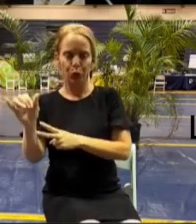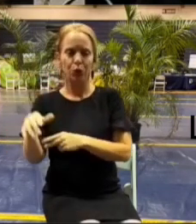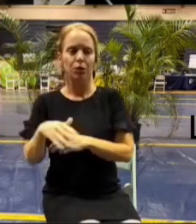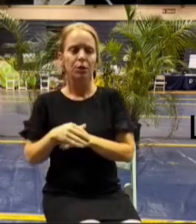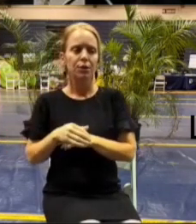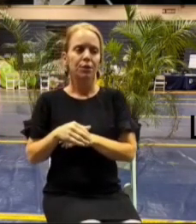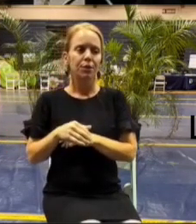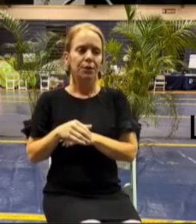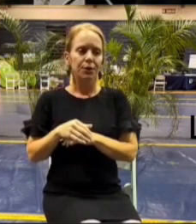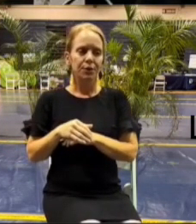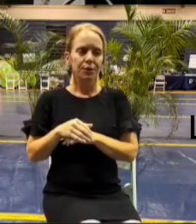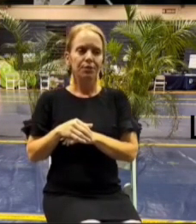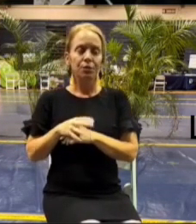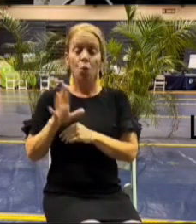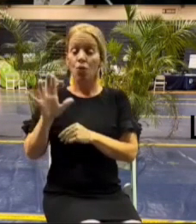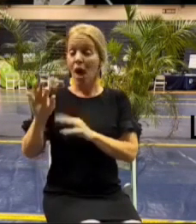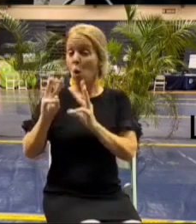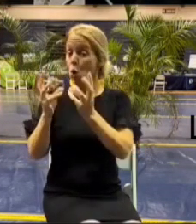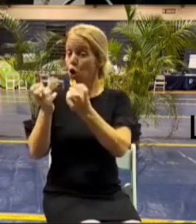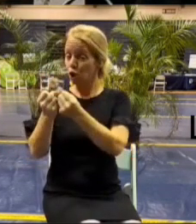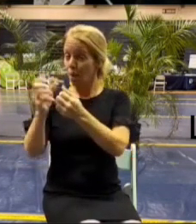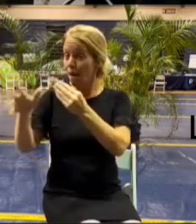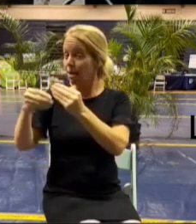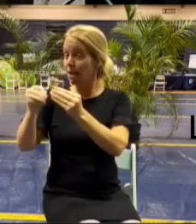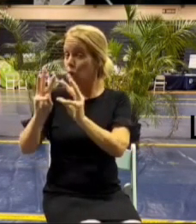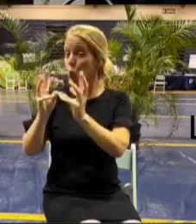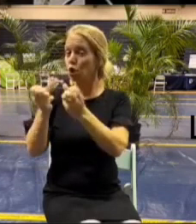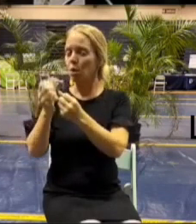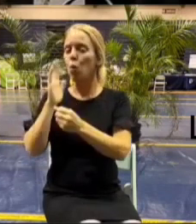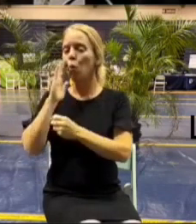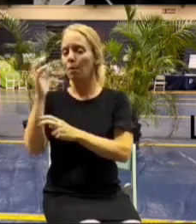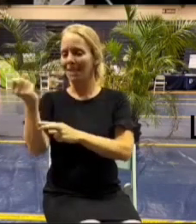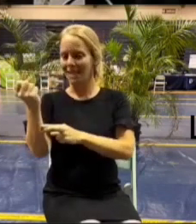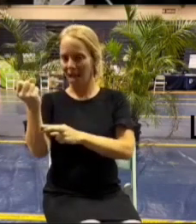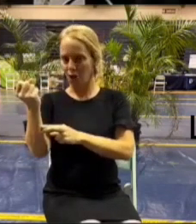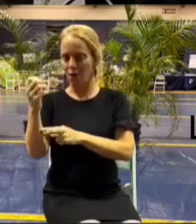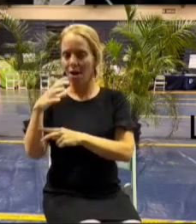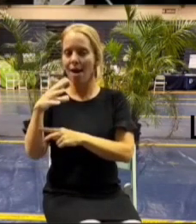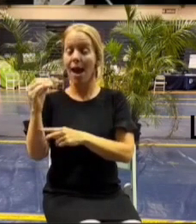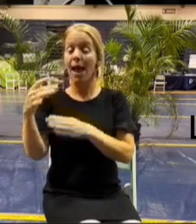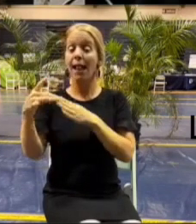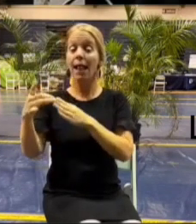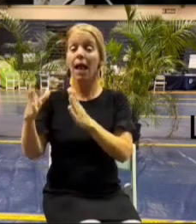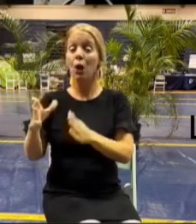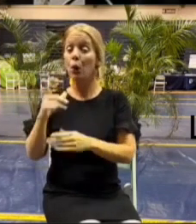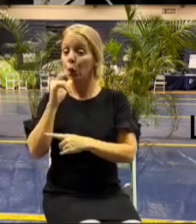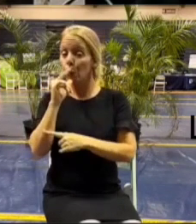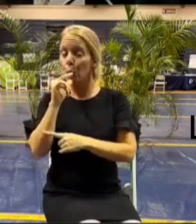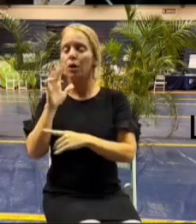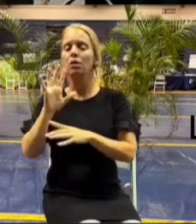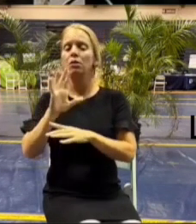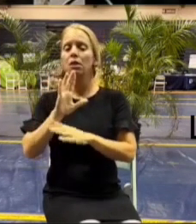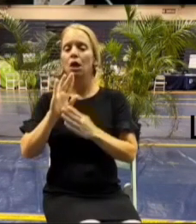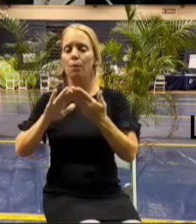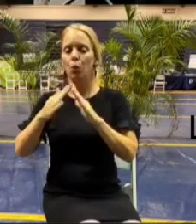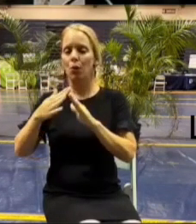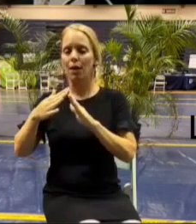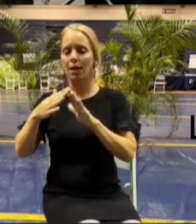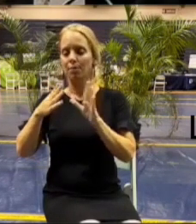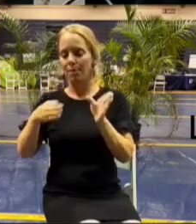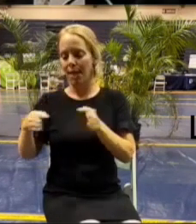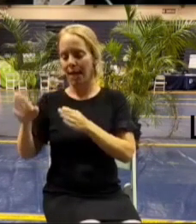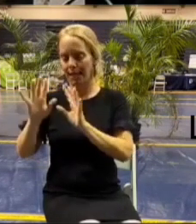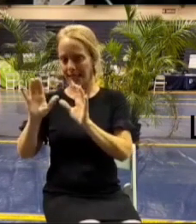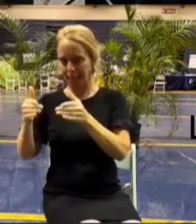they'll always be on Saturday and they'll always be led by our community planning team and finally